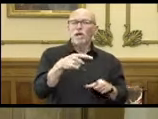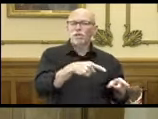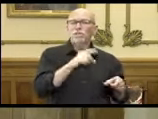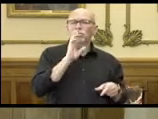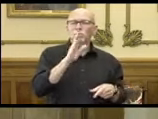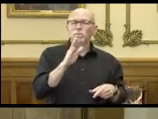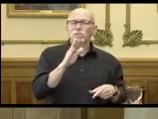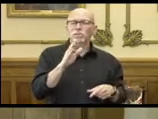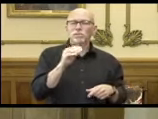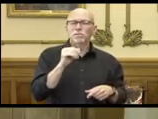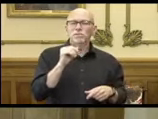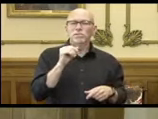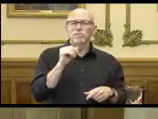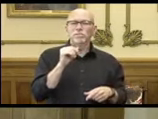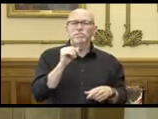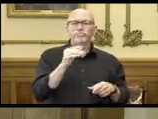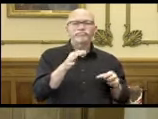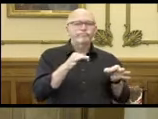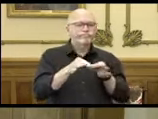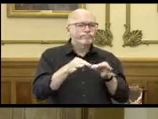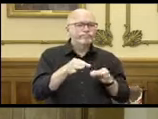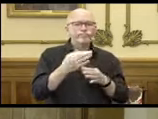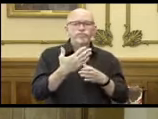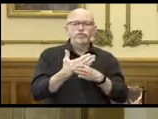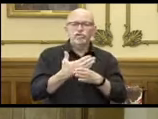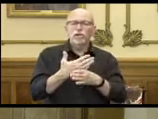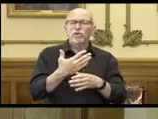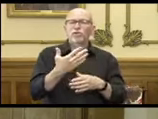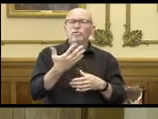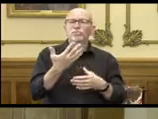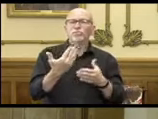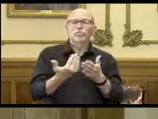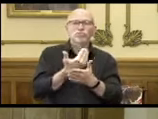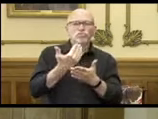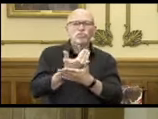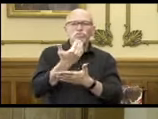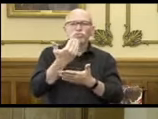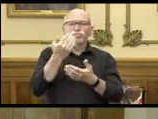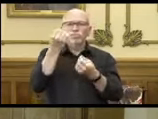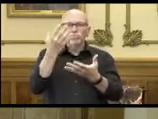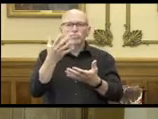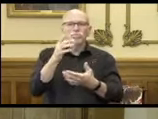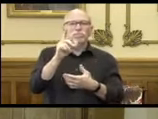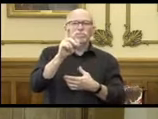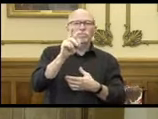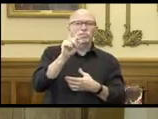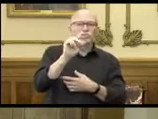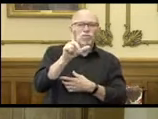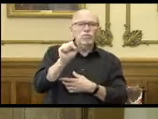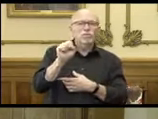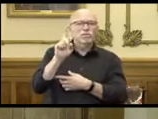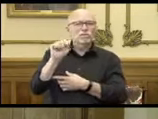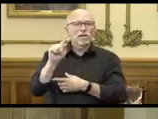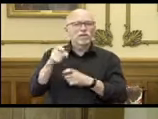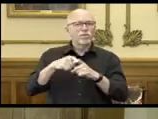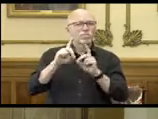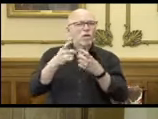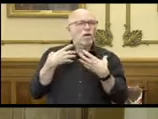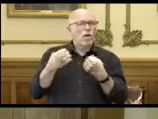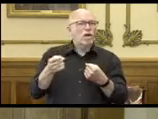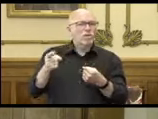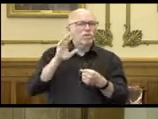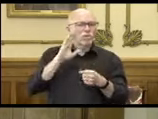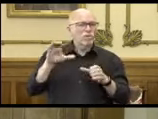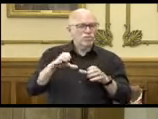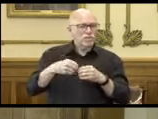talk about and share some new data tools that the Department of Health will introduce in